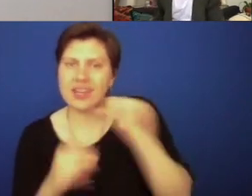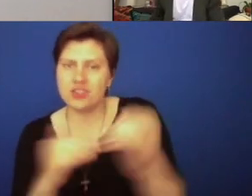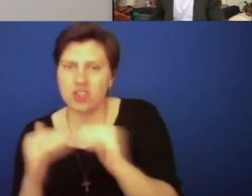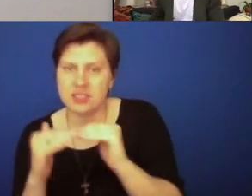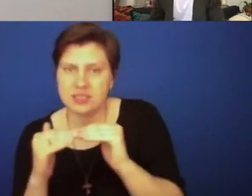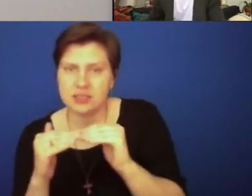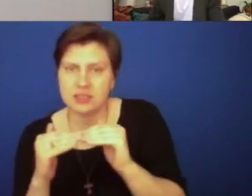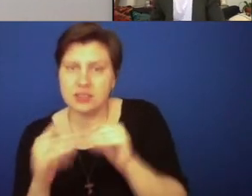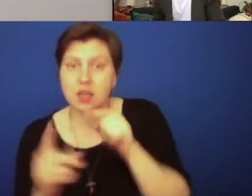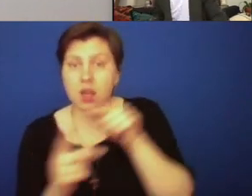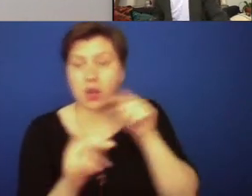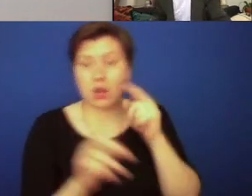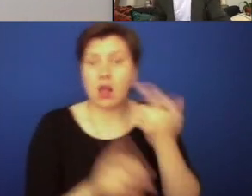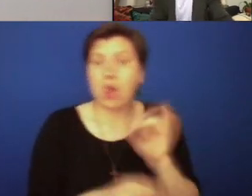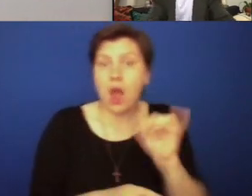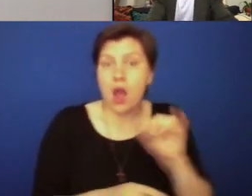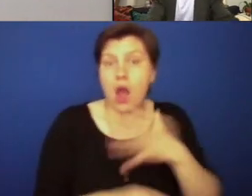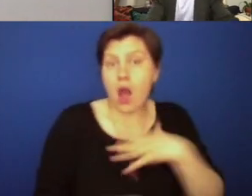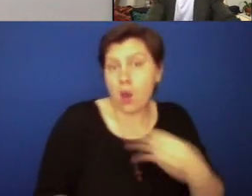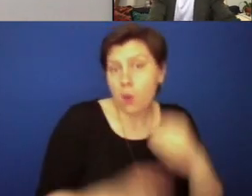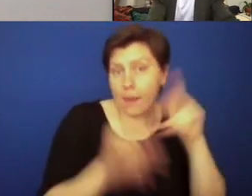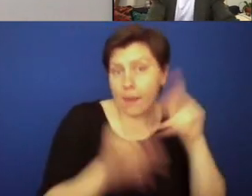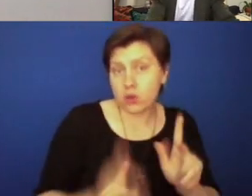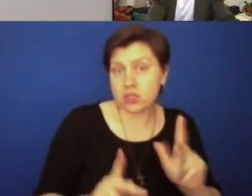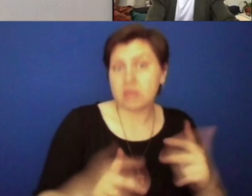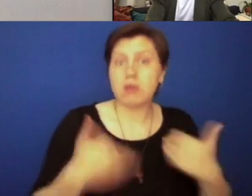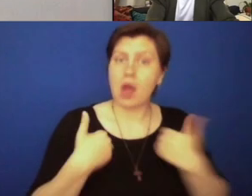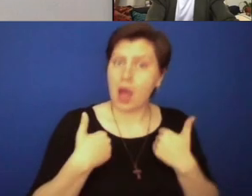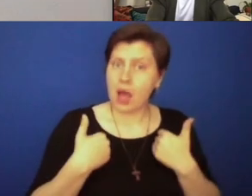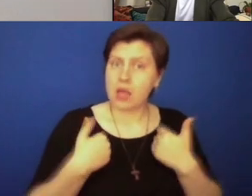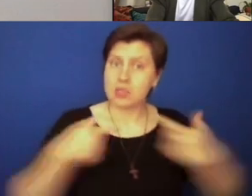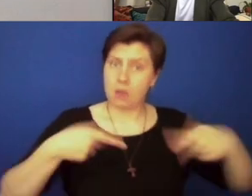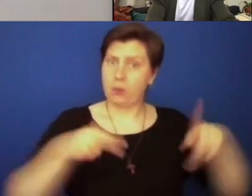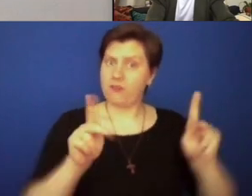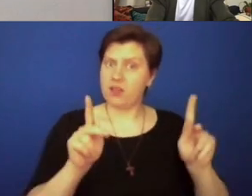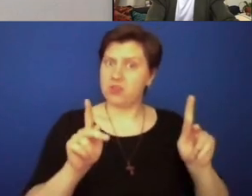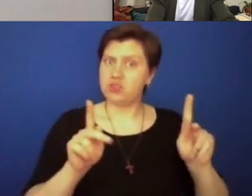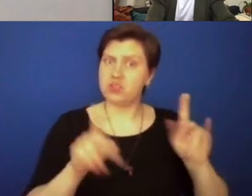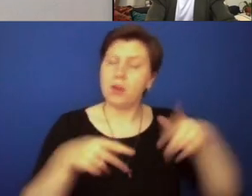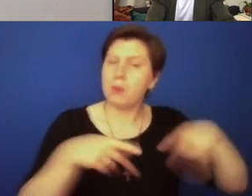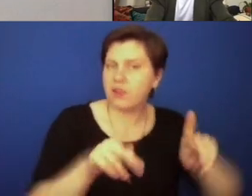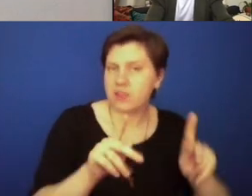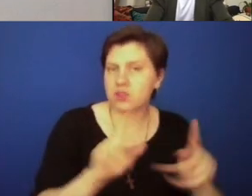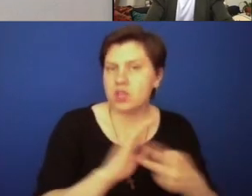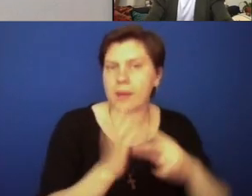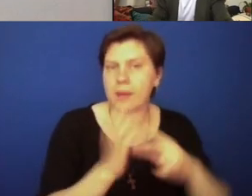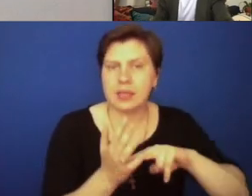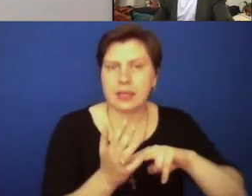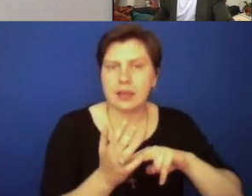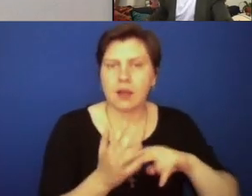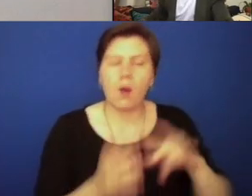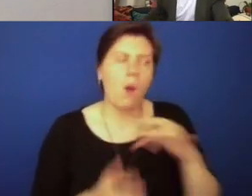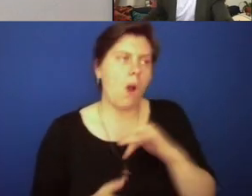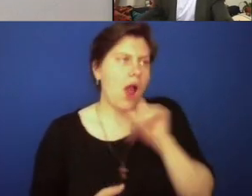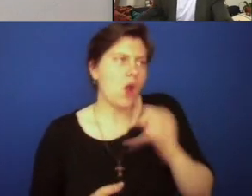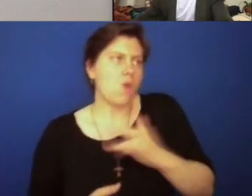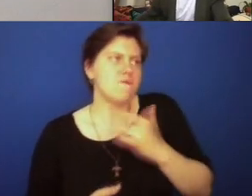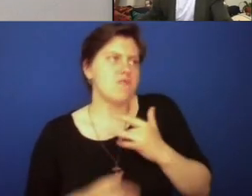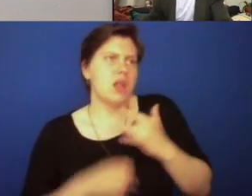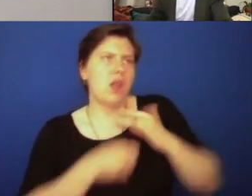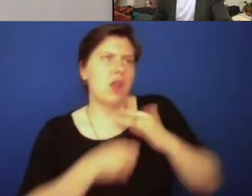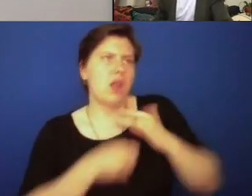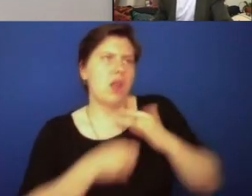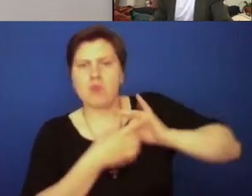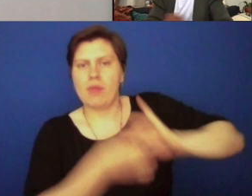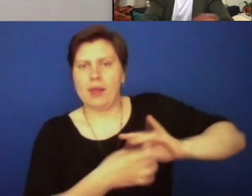In this case, it would be a white person who has that level of privilege, and privilege meaning not feeling injustice